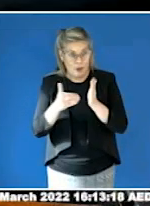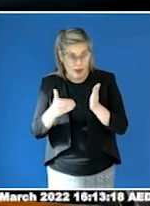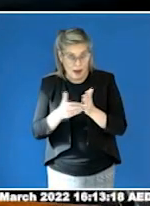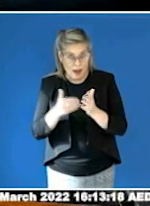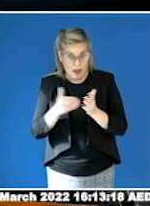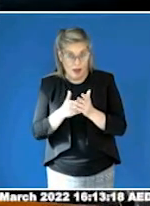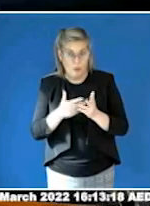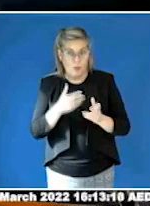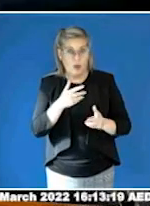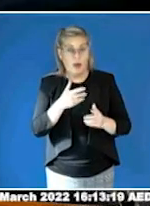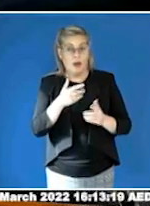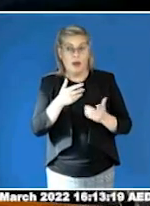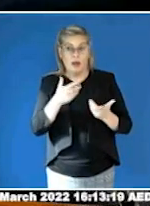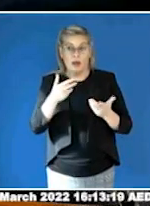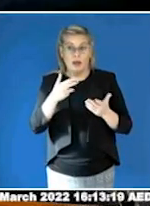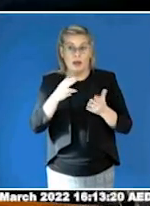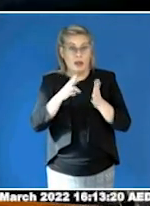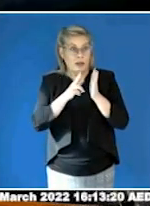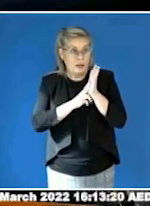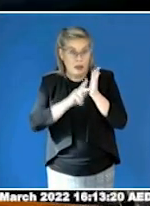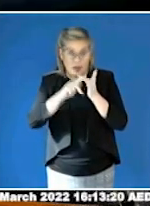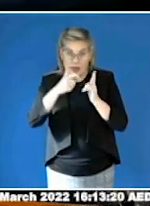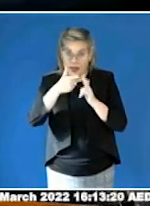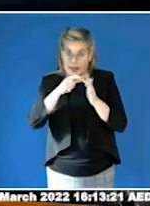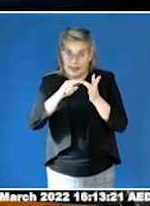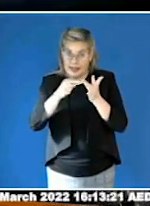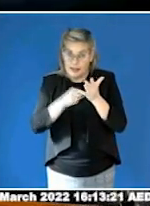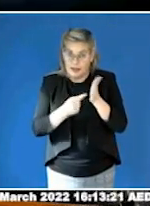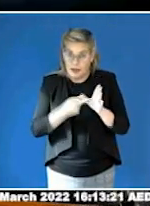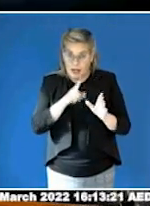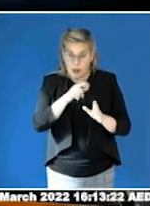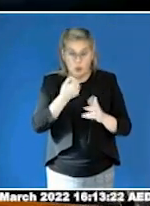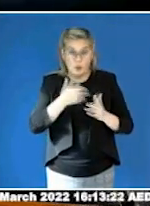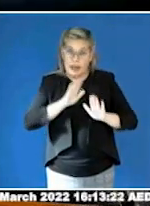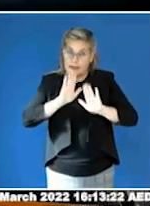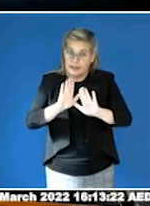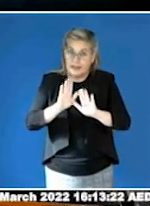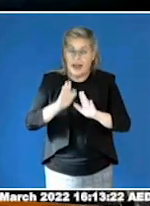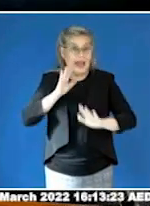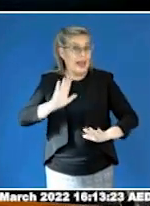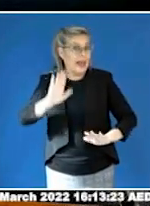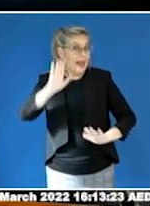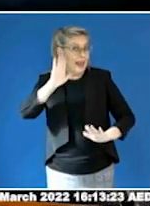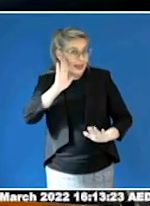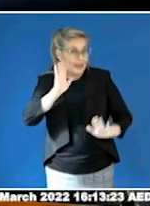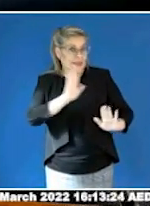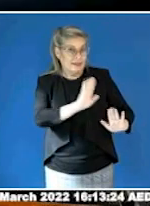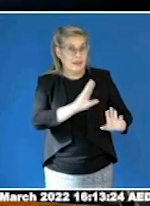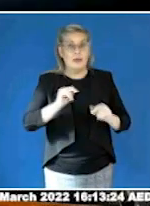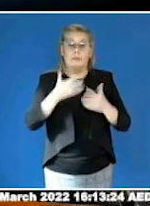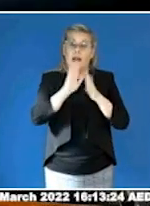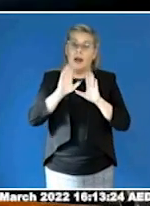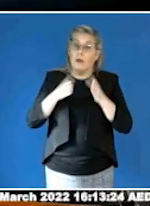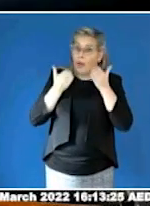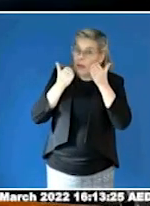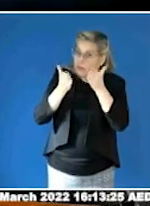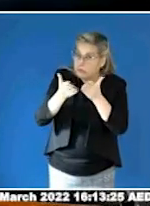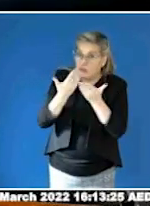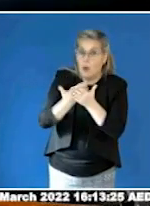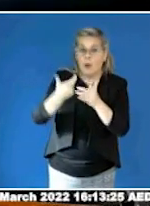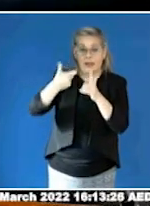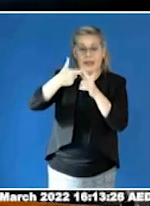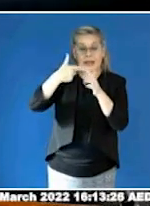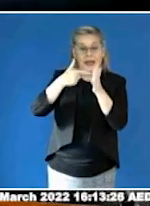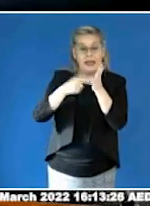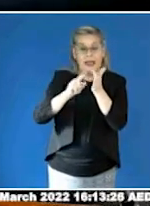may stay on and listen in the background. So commissioners, you'll have an opportunity to thank both Katie